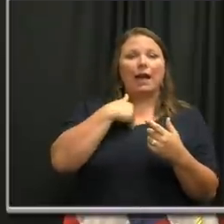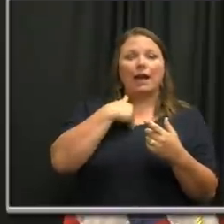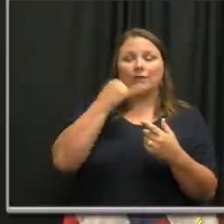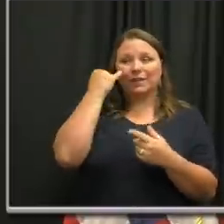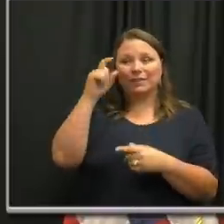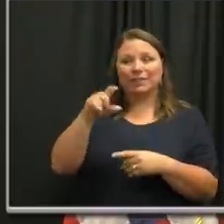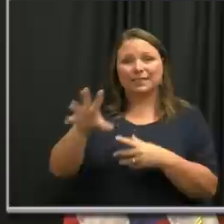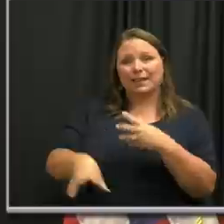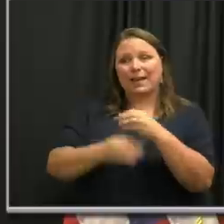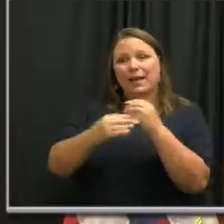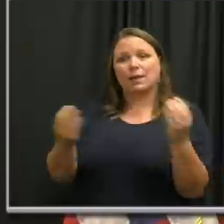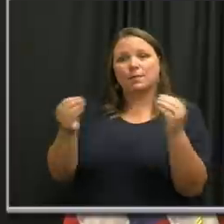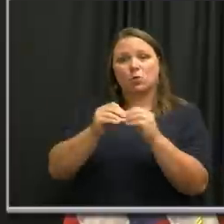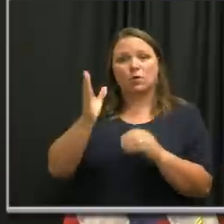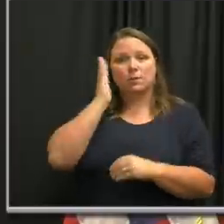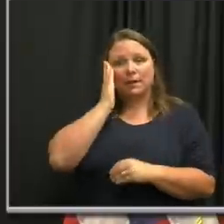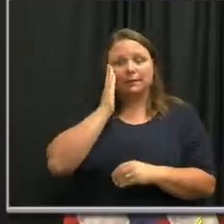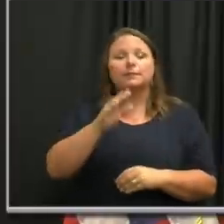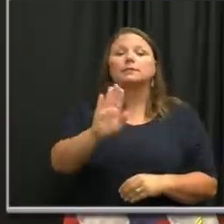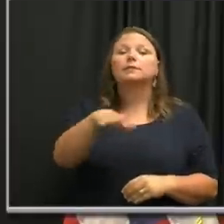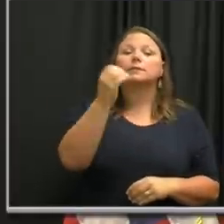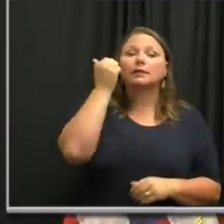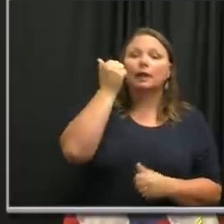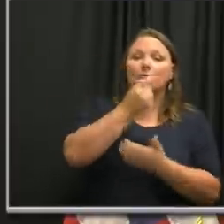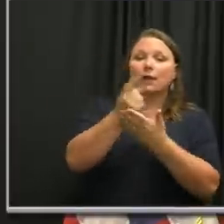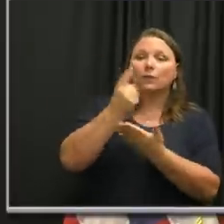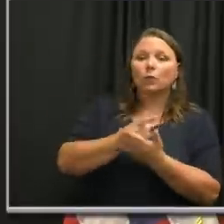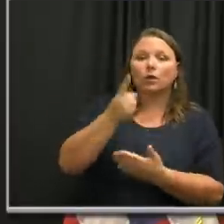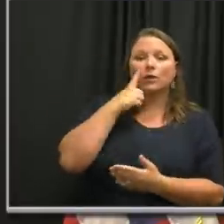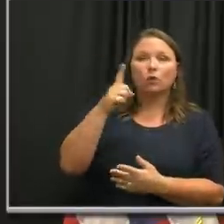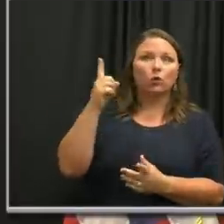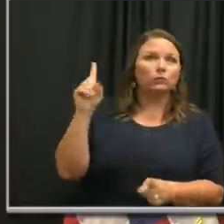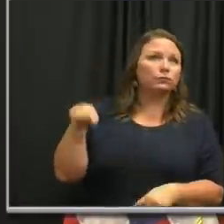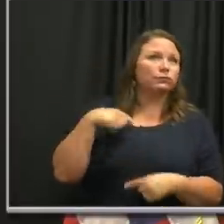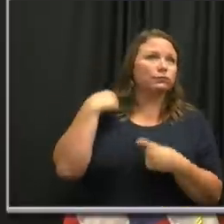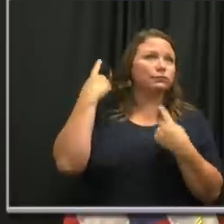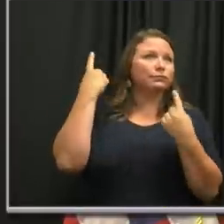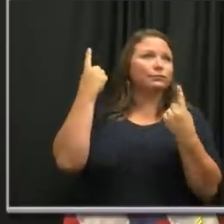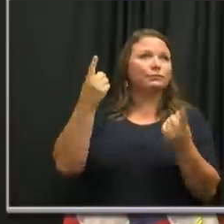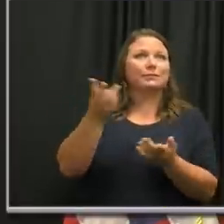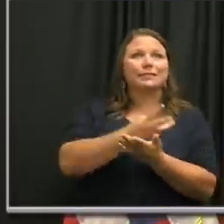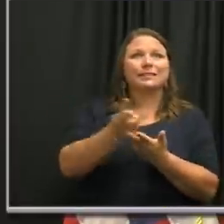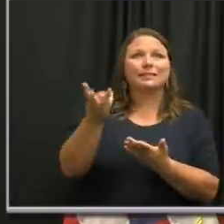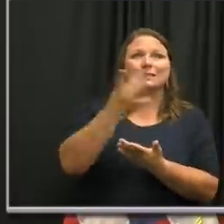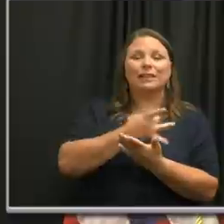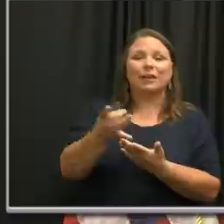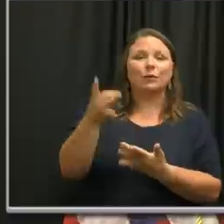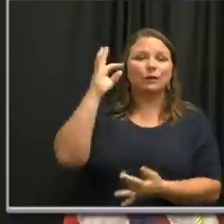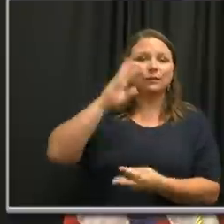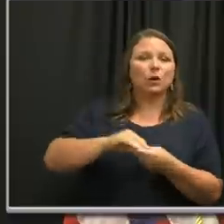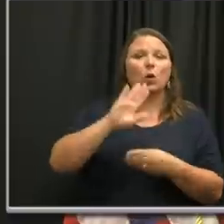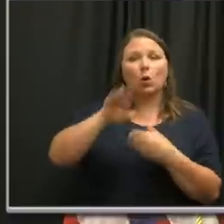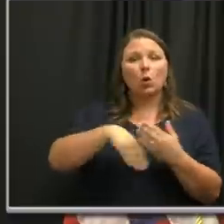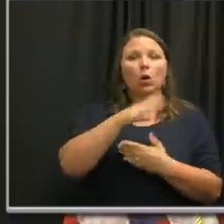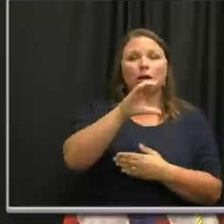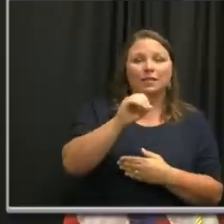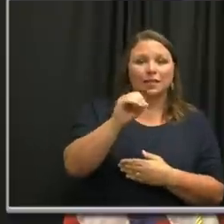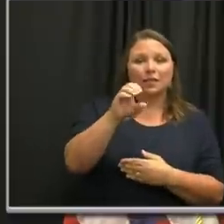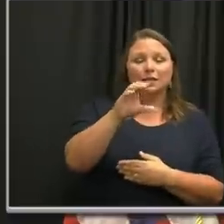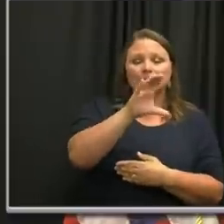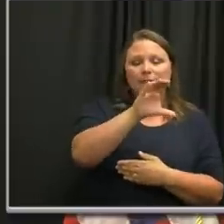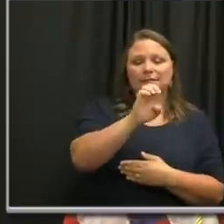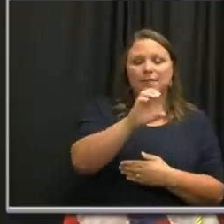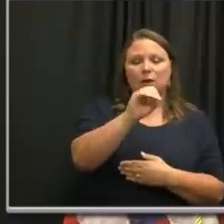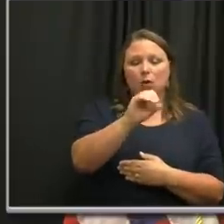alternative care site. Every week you should know for the past six to many weeks, all the hospital CEOs and I speak with